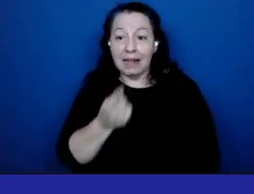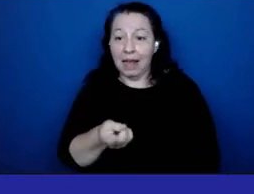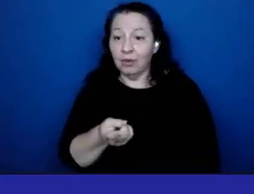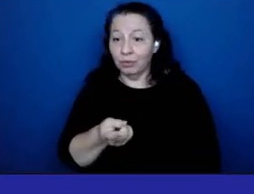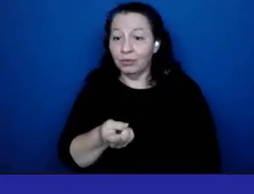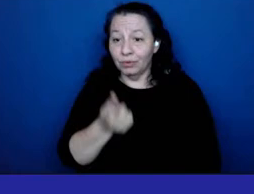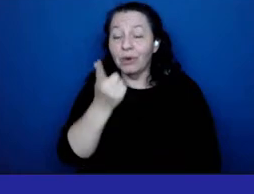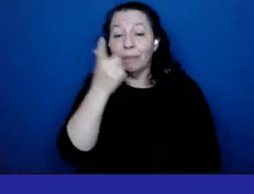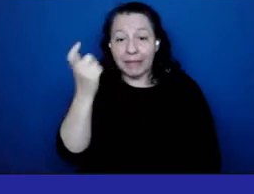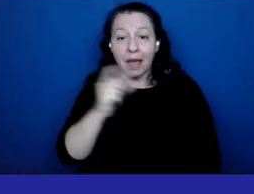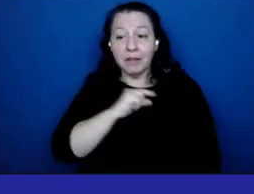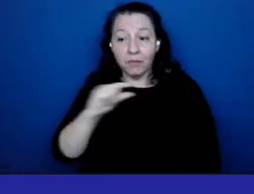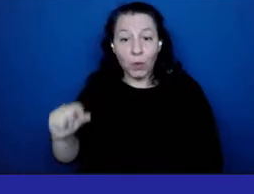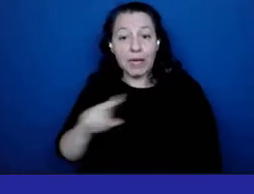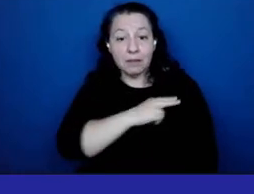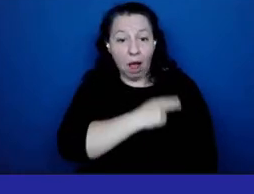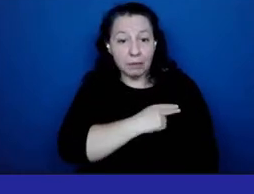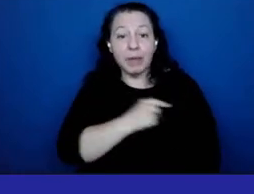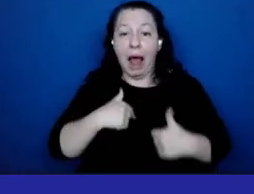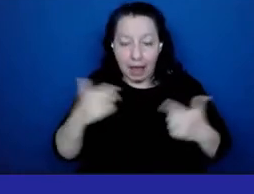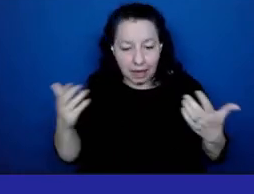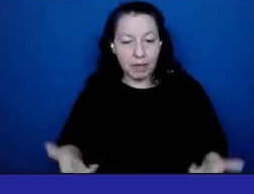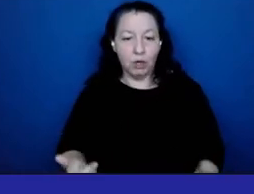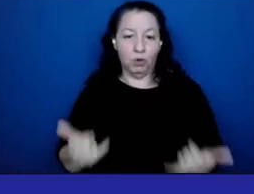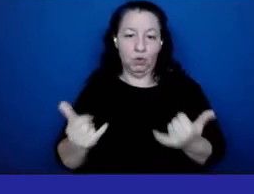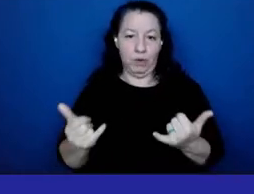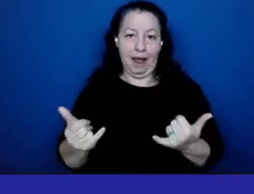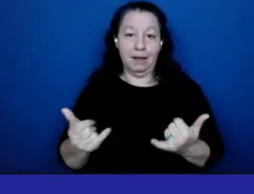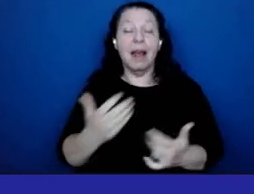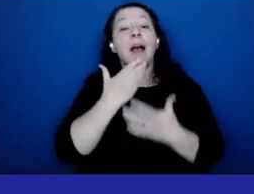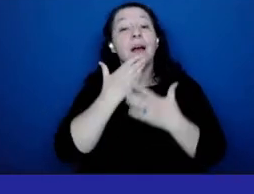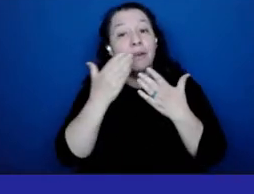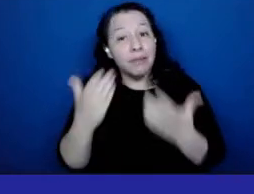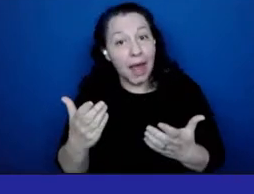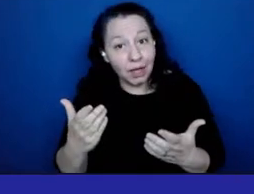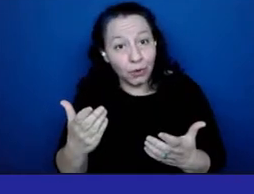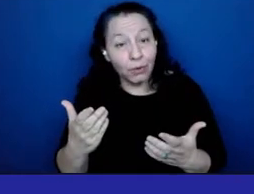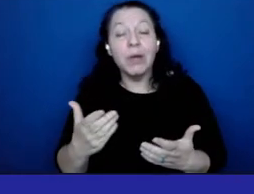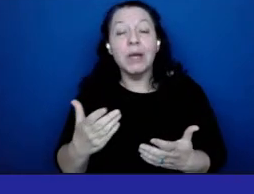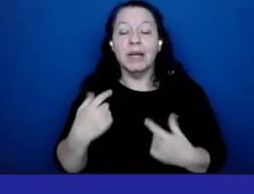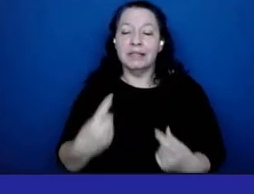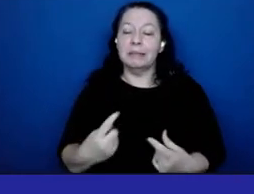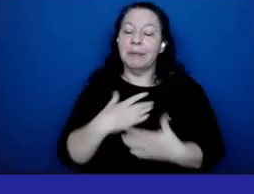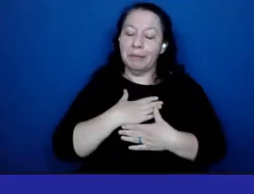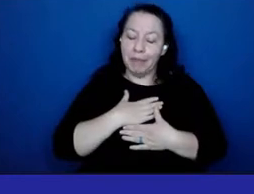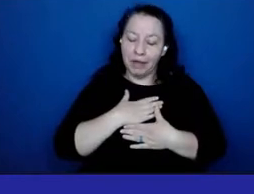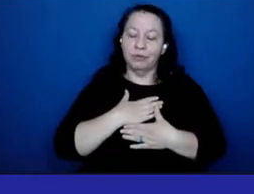of queen's hospital that i am standing here today thank you and it's been a pleasure in speaking with you this evening